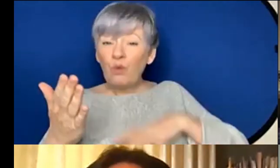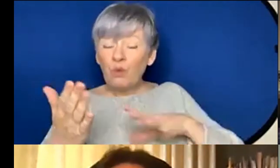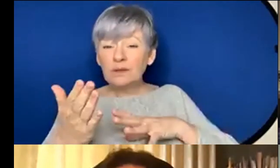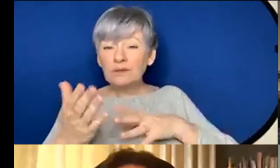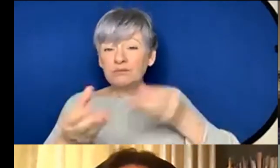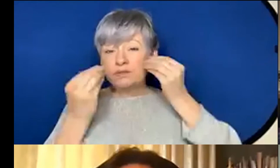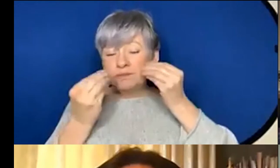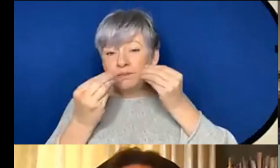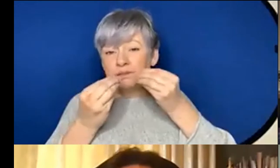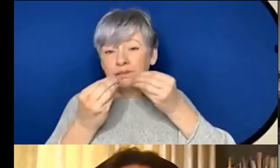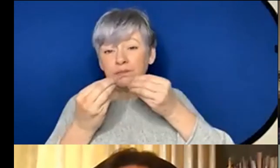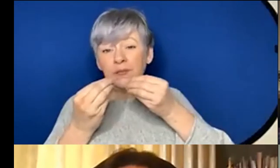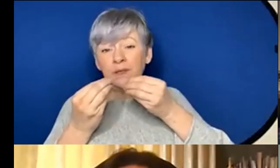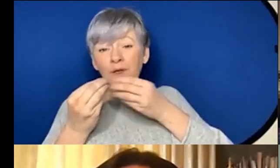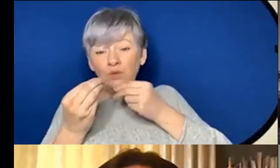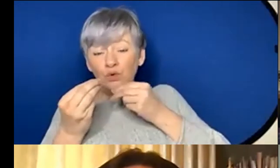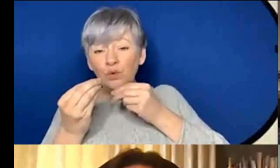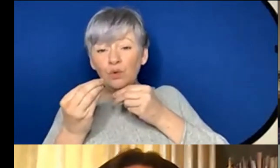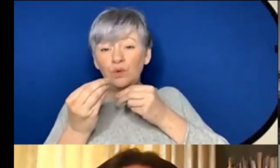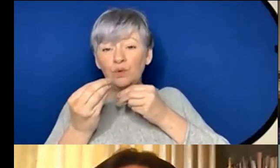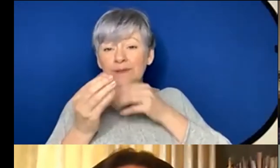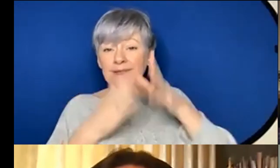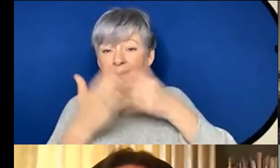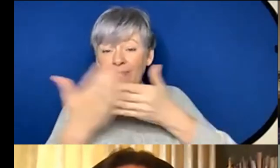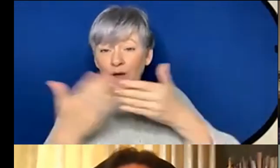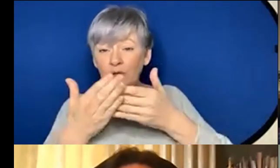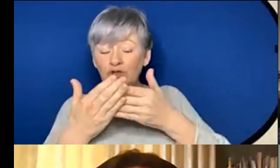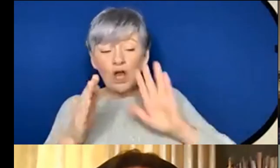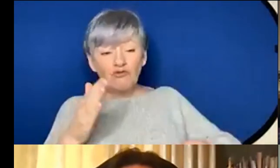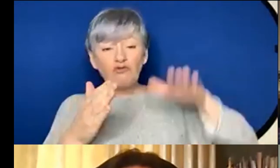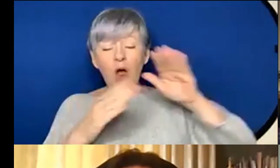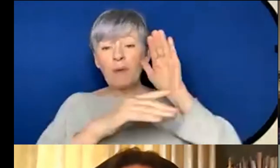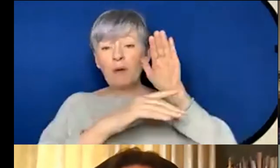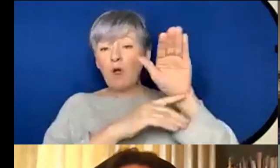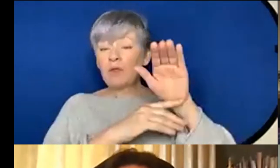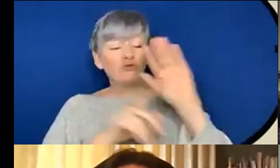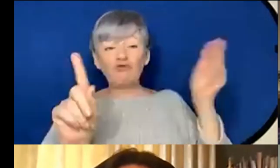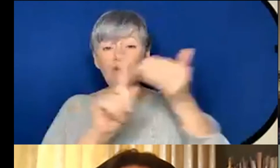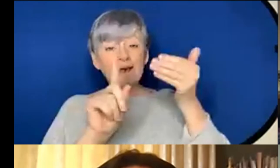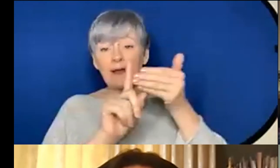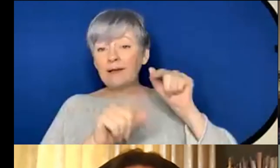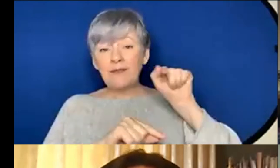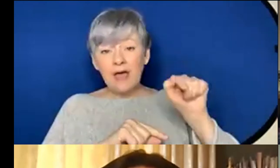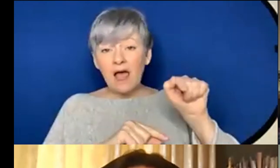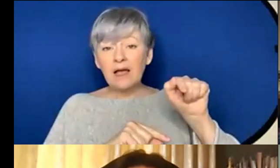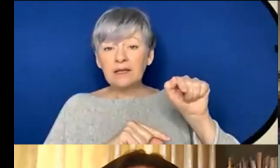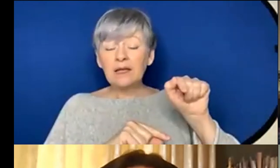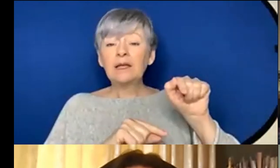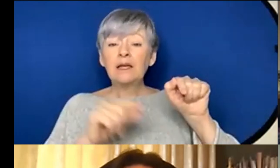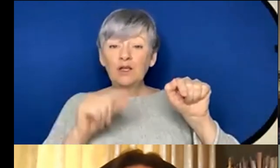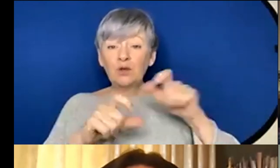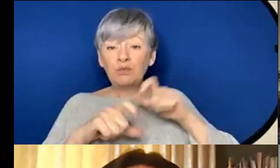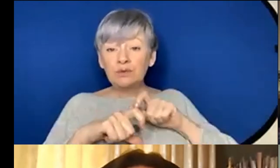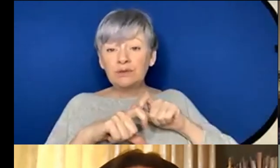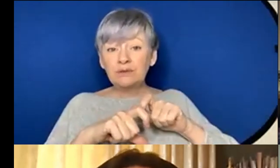instead and I grew up abroad um where they don't recognize that at all so I just I think was mute for about 18 years